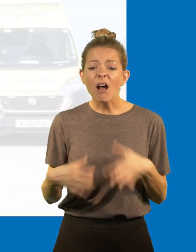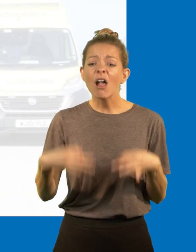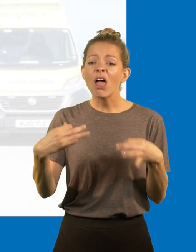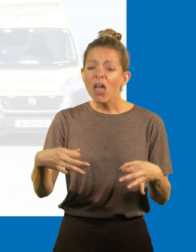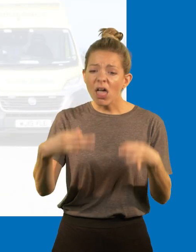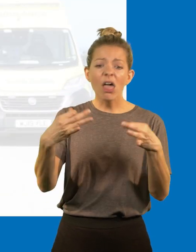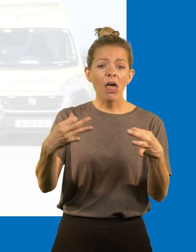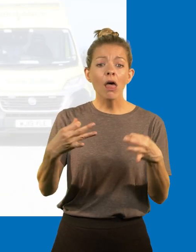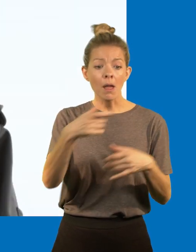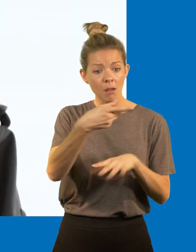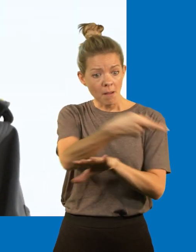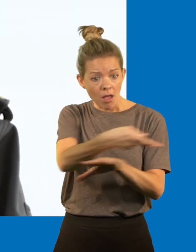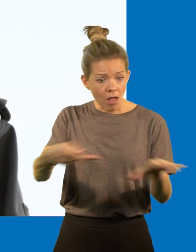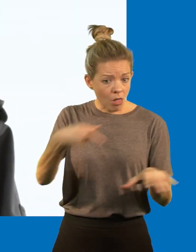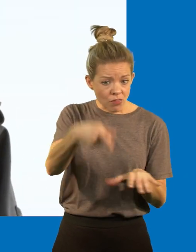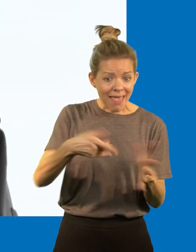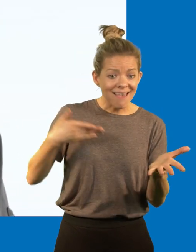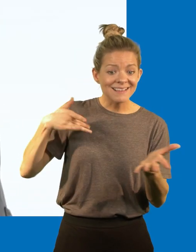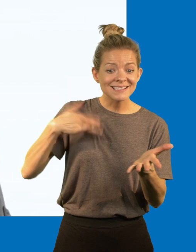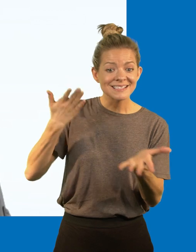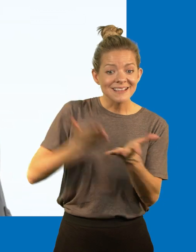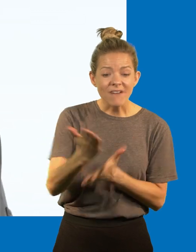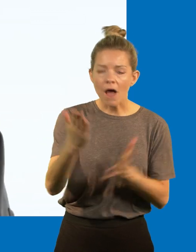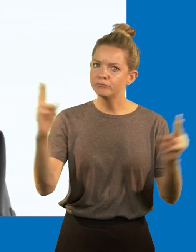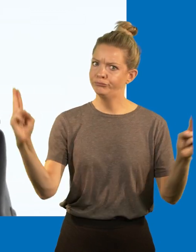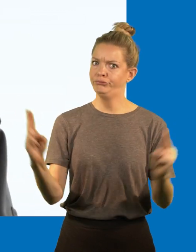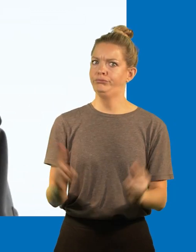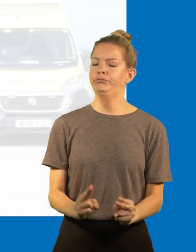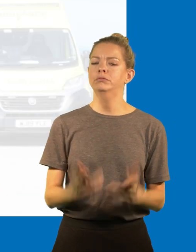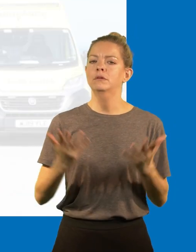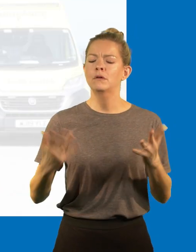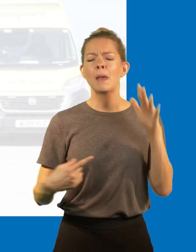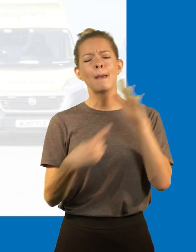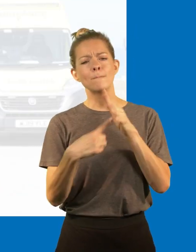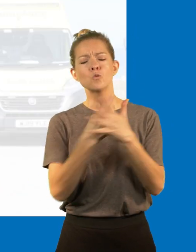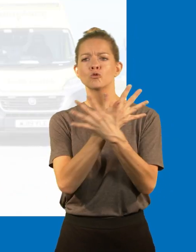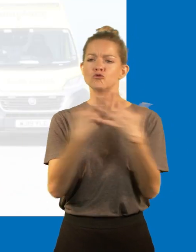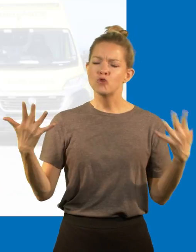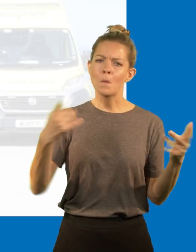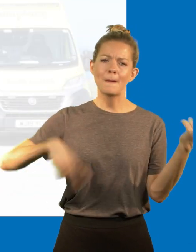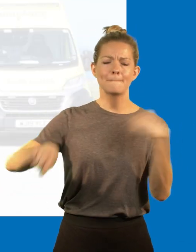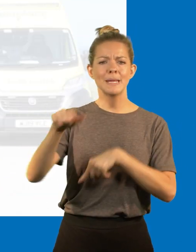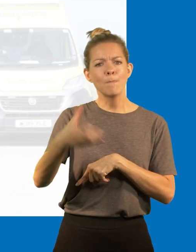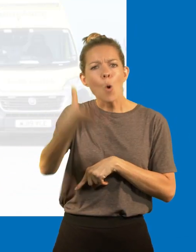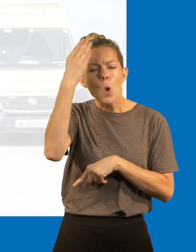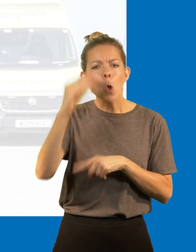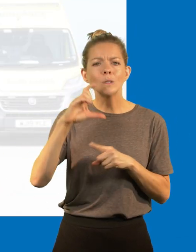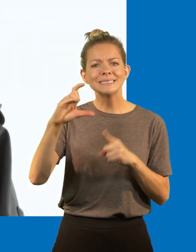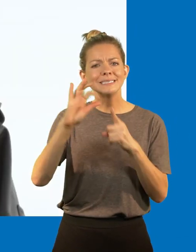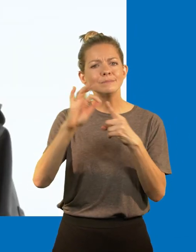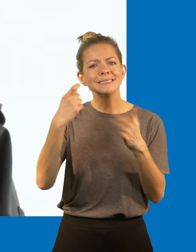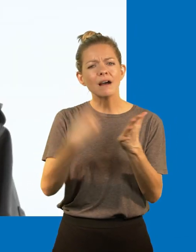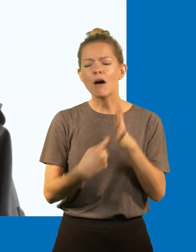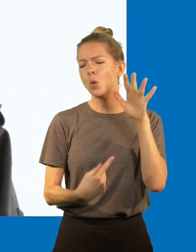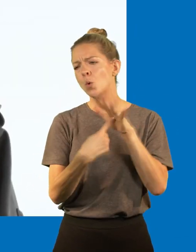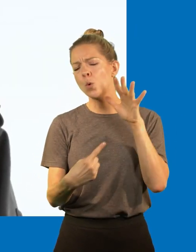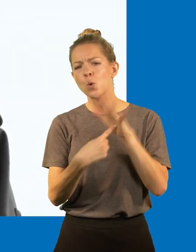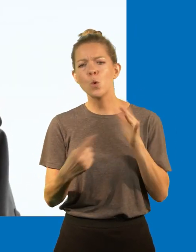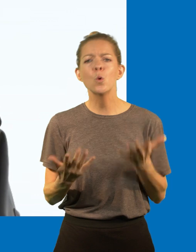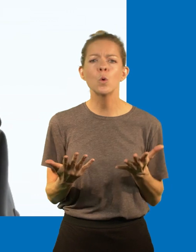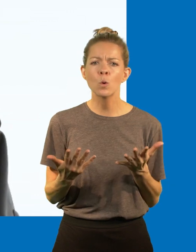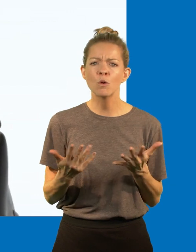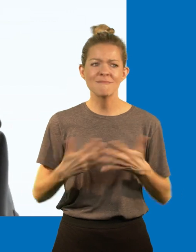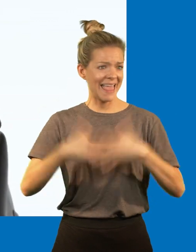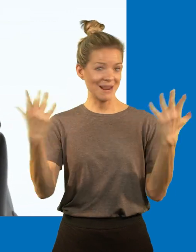go down by 10%. It's really important that as many people as possible learn to train in effective CPR. Anybody can do